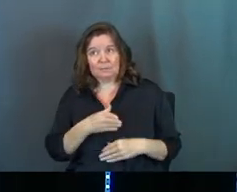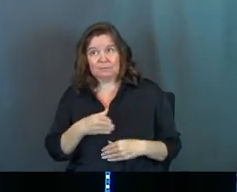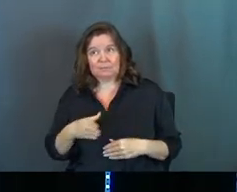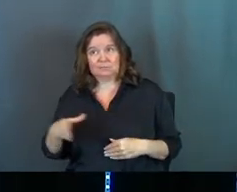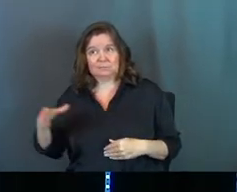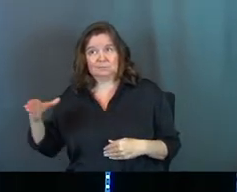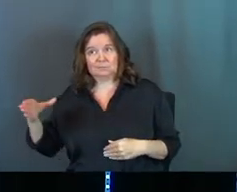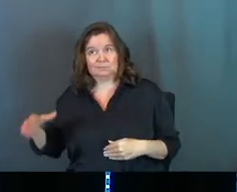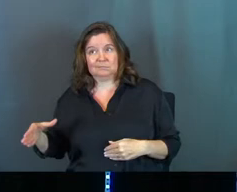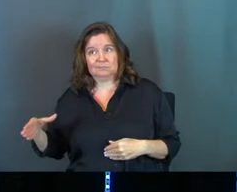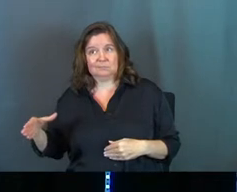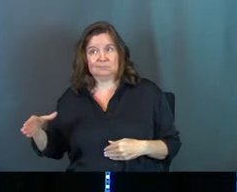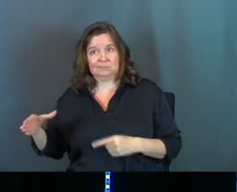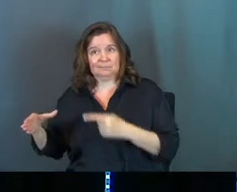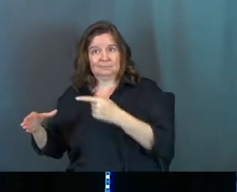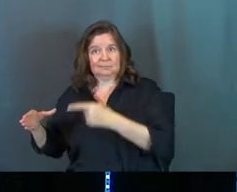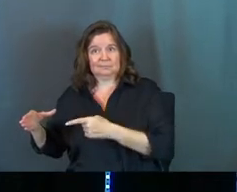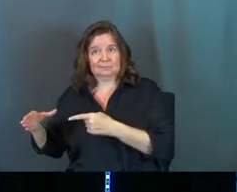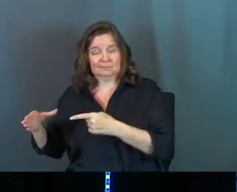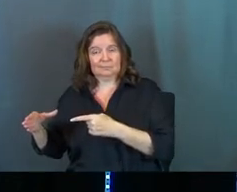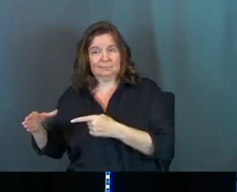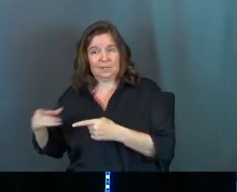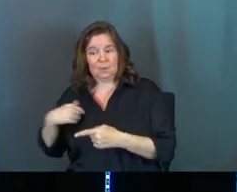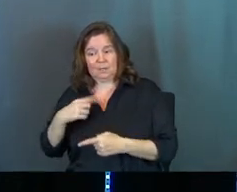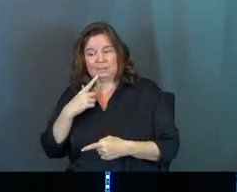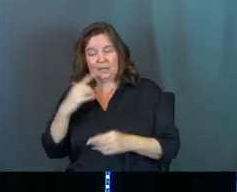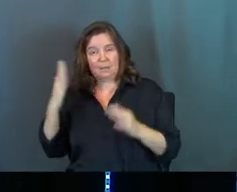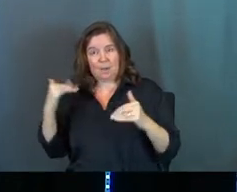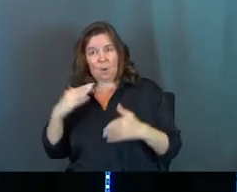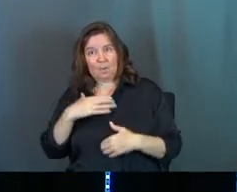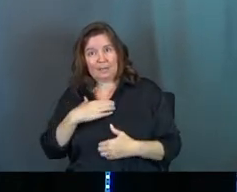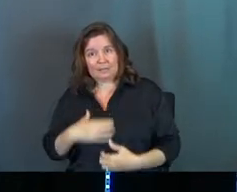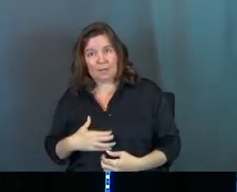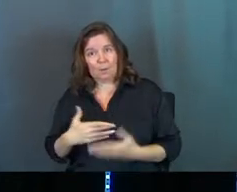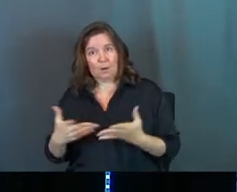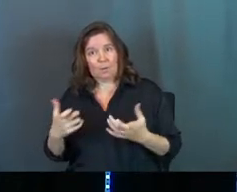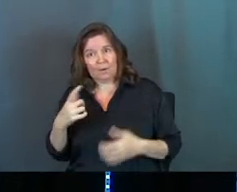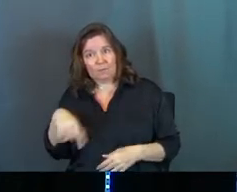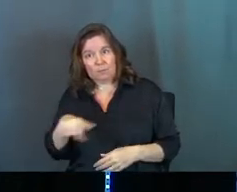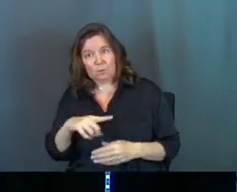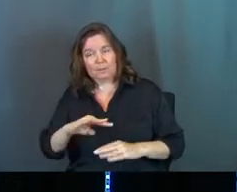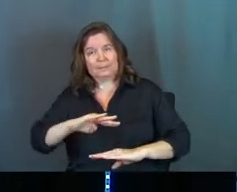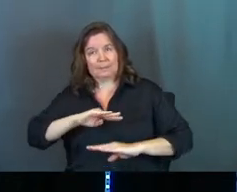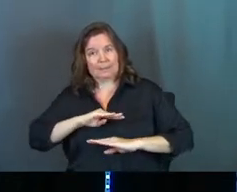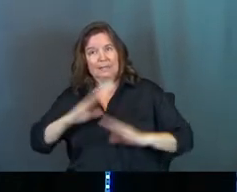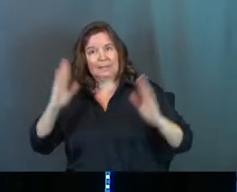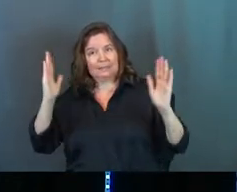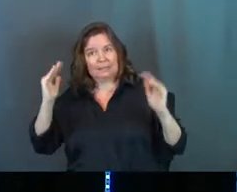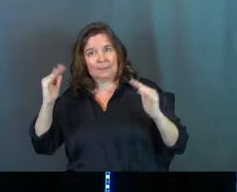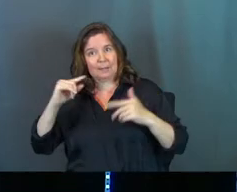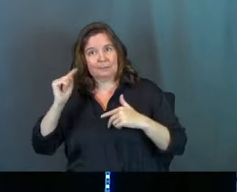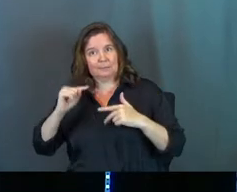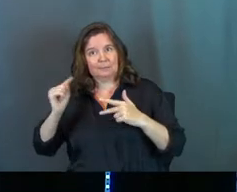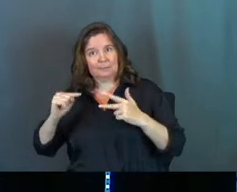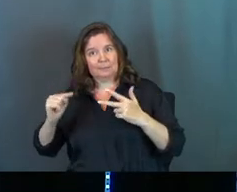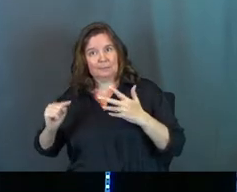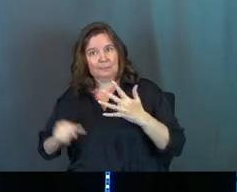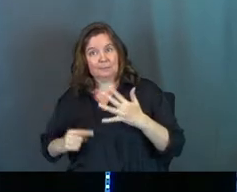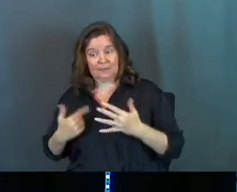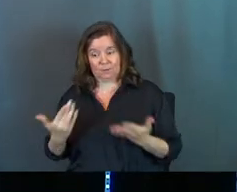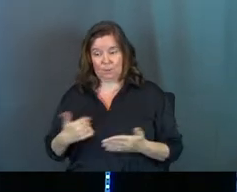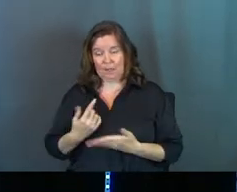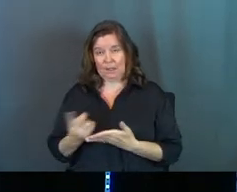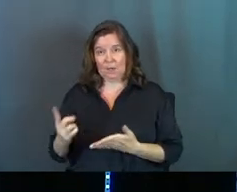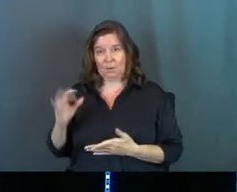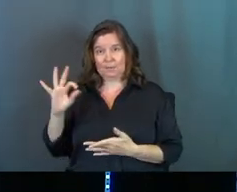expectations on our relatives. And we say, hey, my hope, my desire, what I want from you is to meet these expectations. If you were here